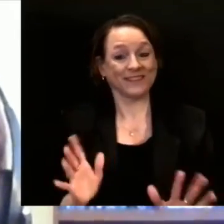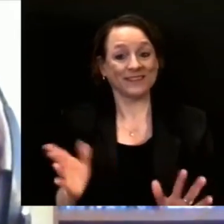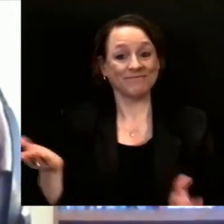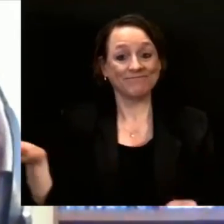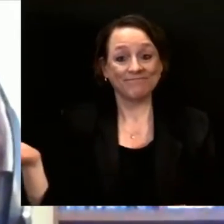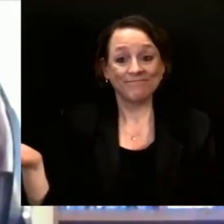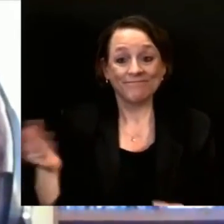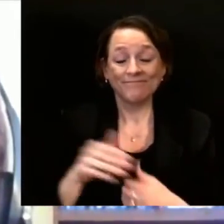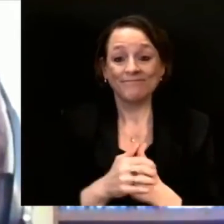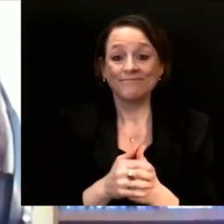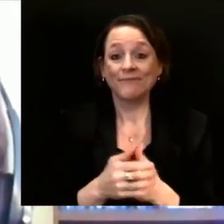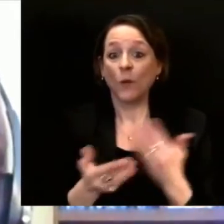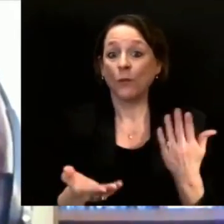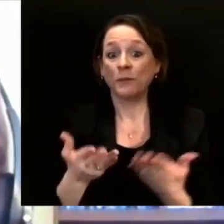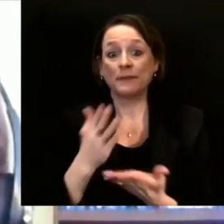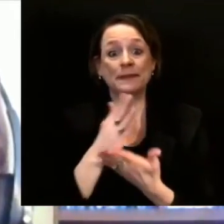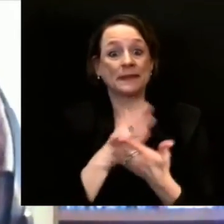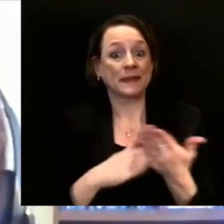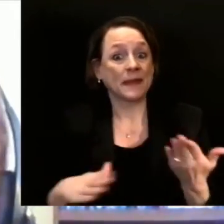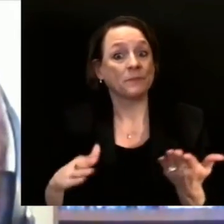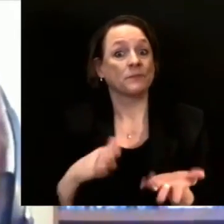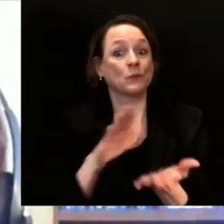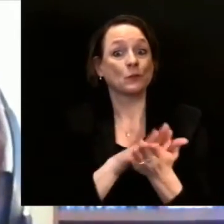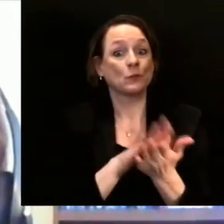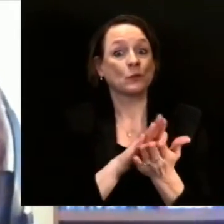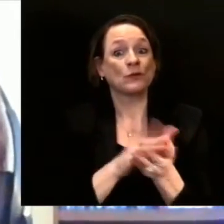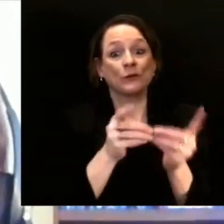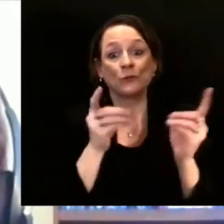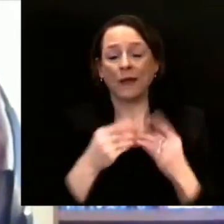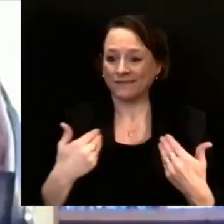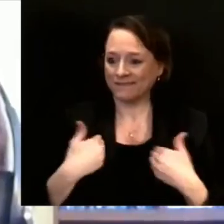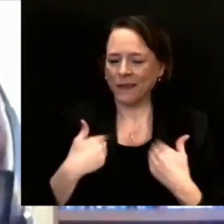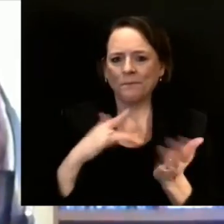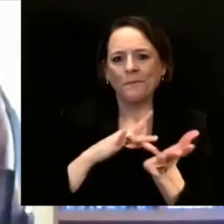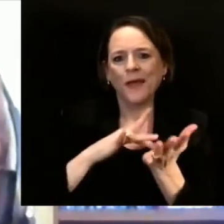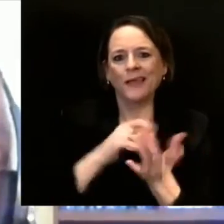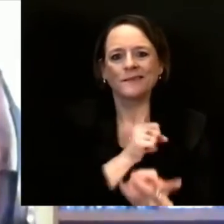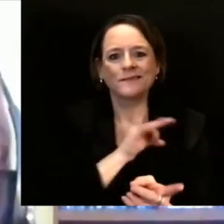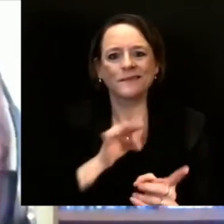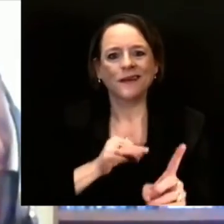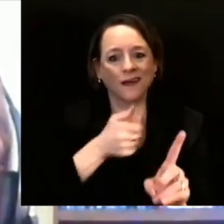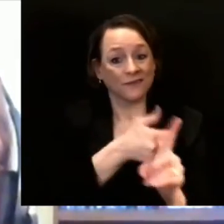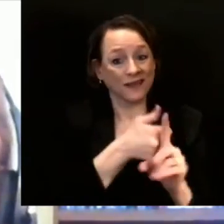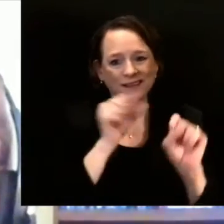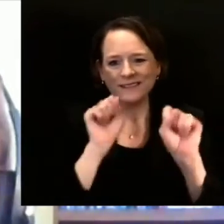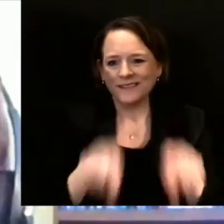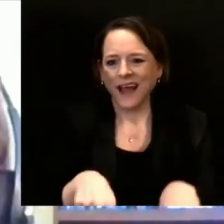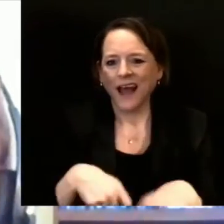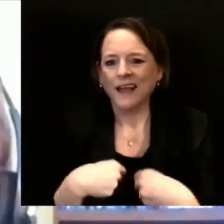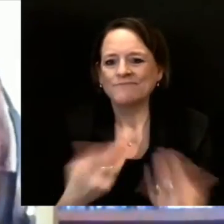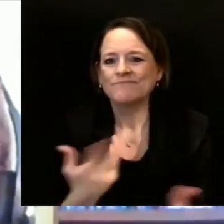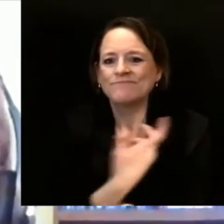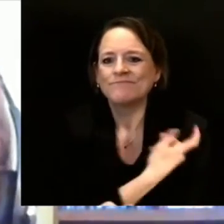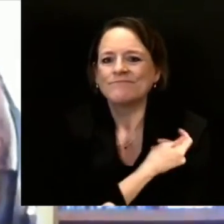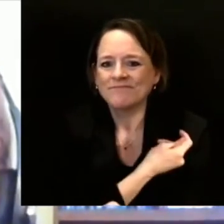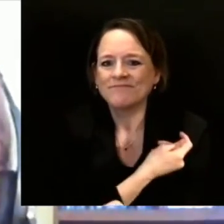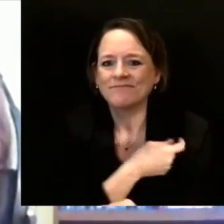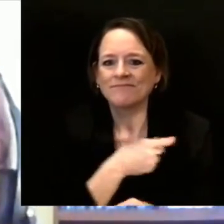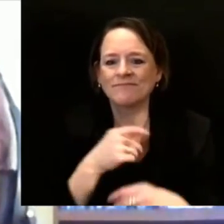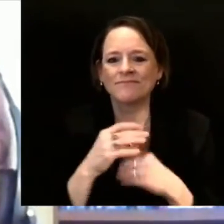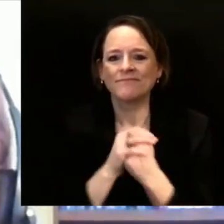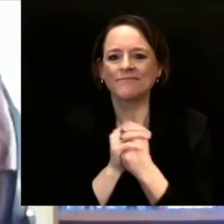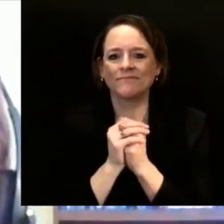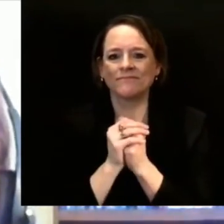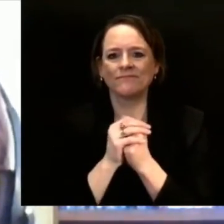And so what we are recommending is that this is a great time for planning for who will provide